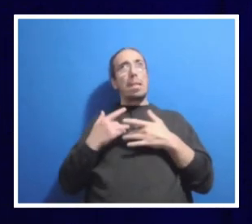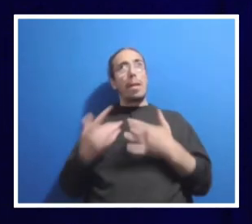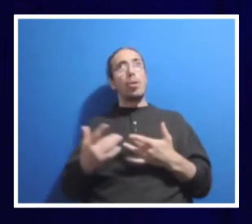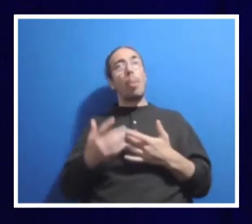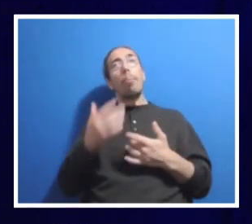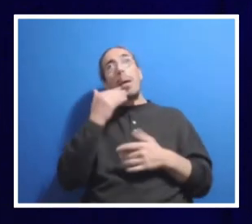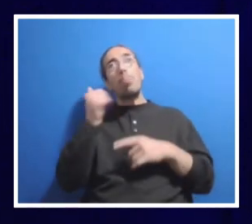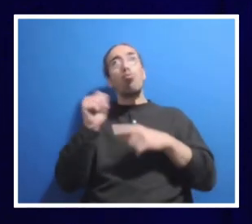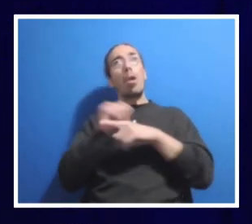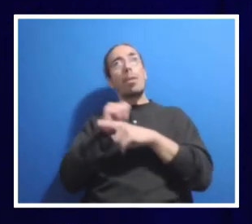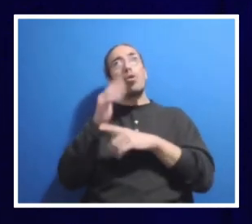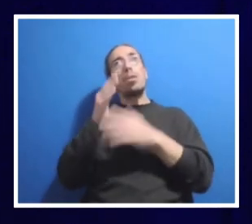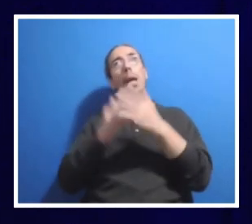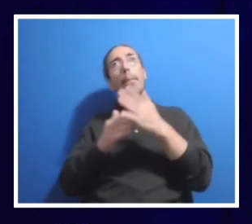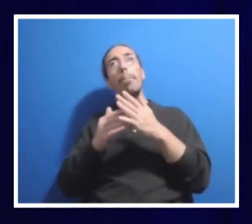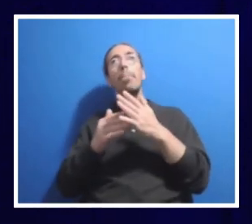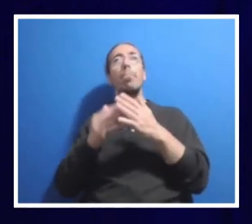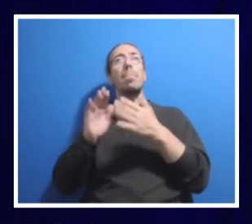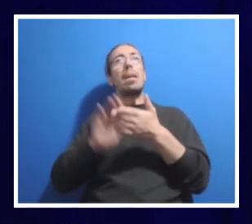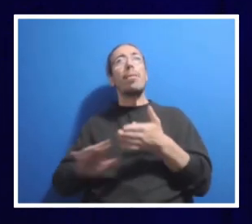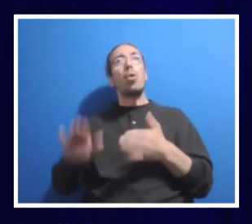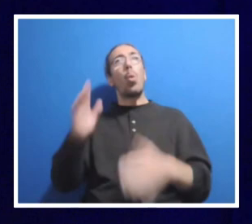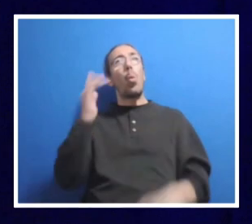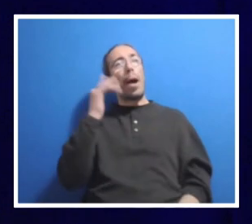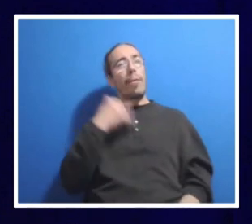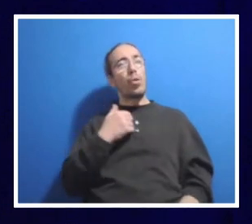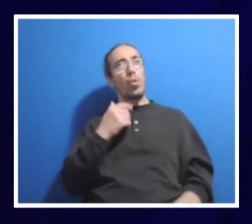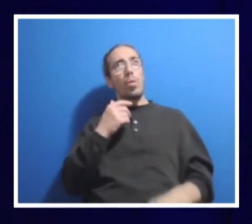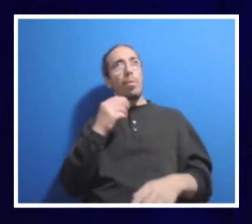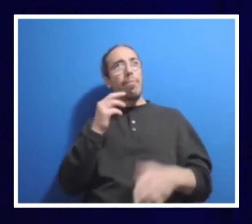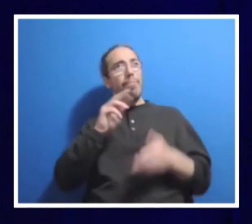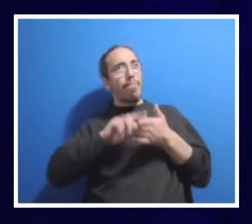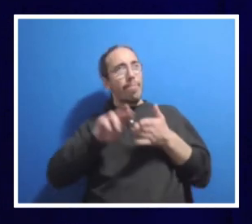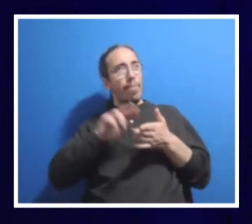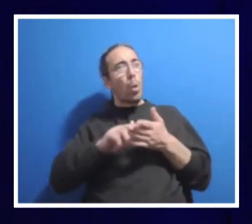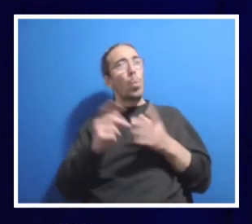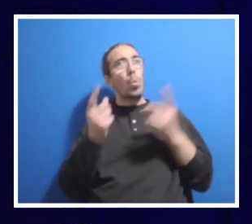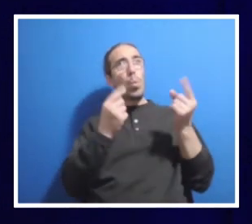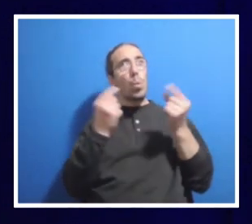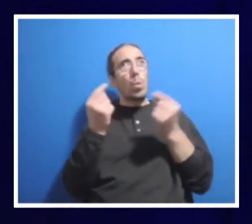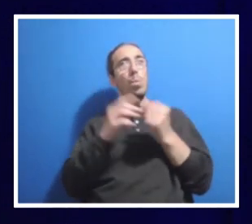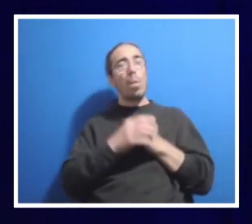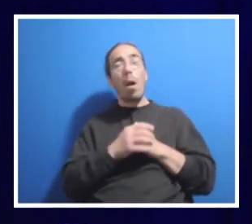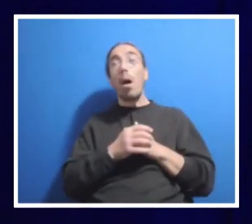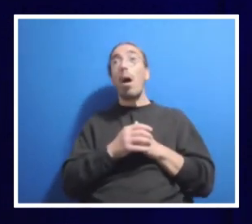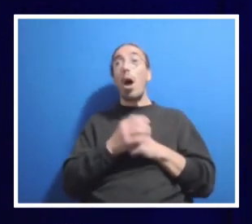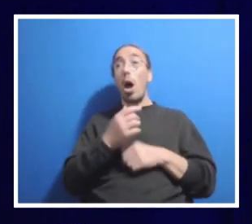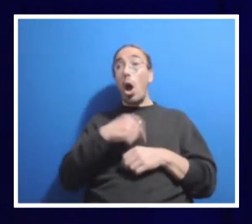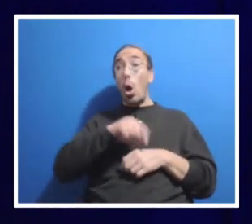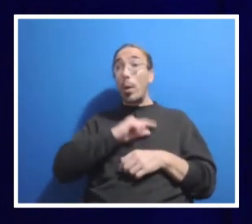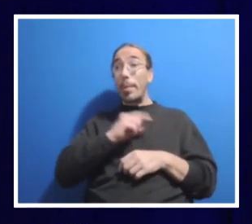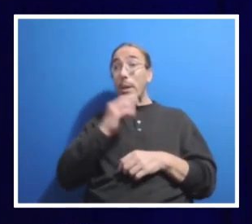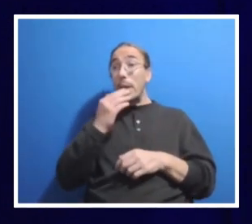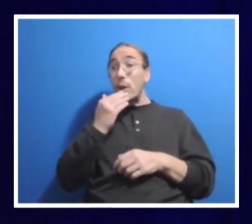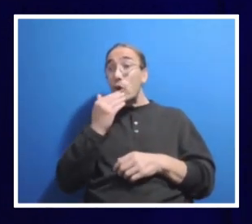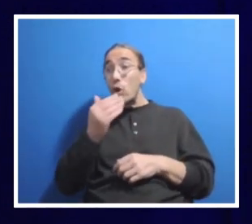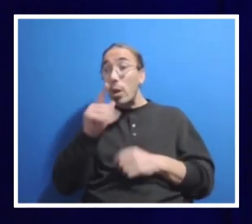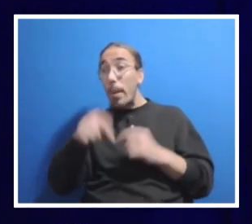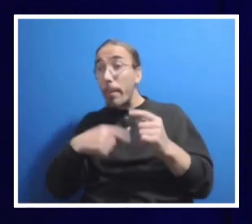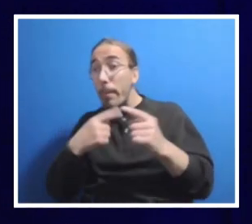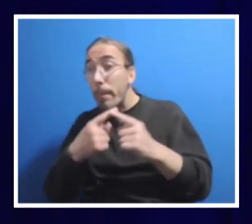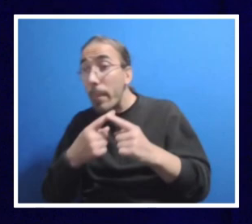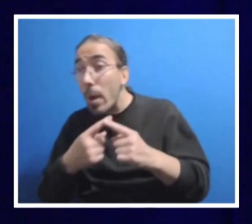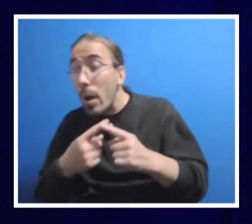So why do we all have to reinvent the wheel? What are we going to do there? Are we being good about bringing adult